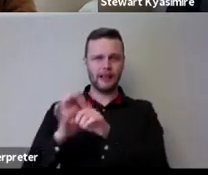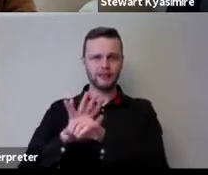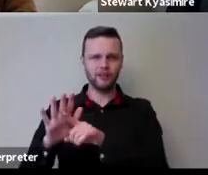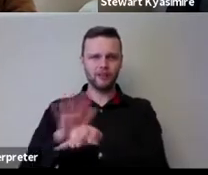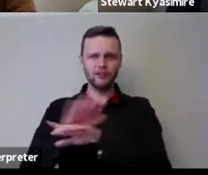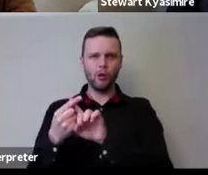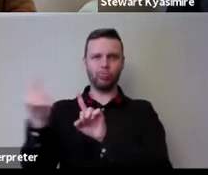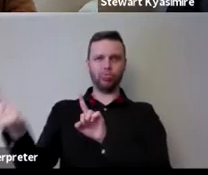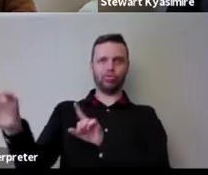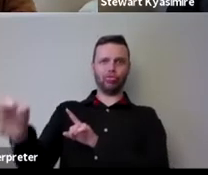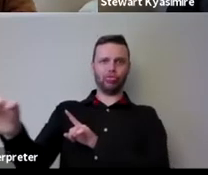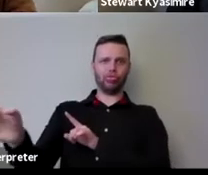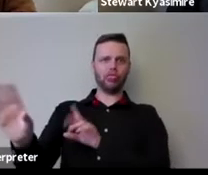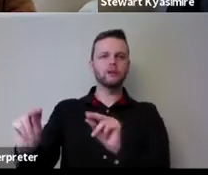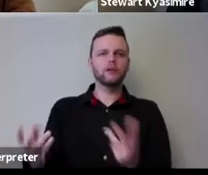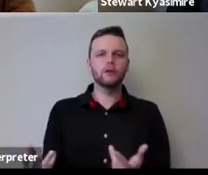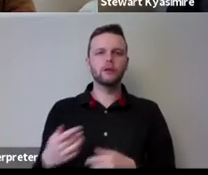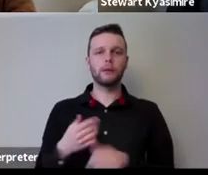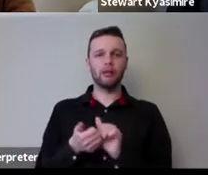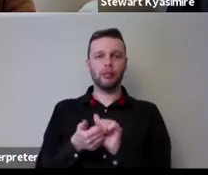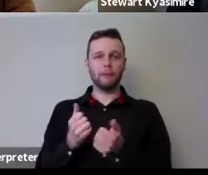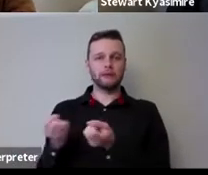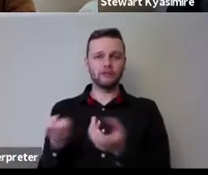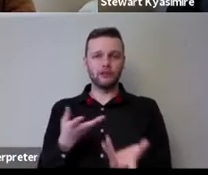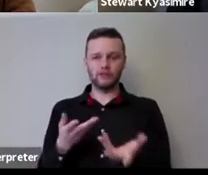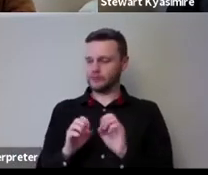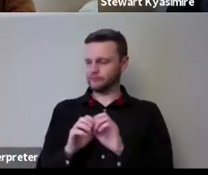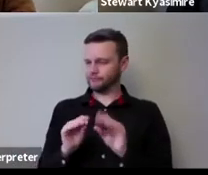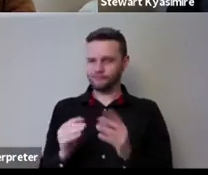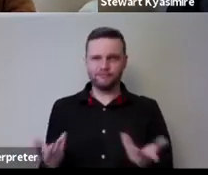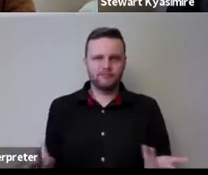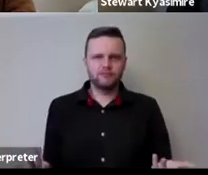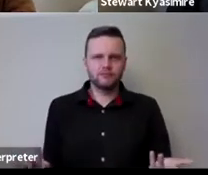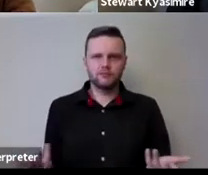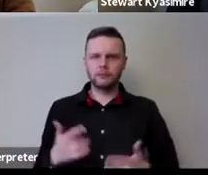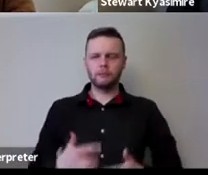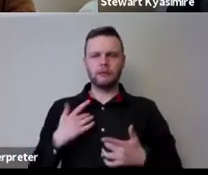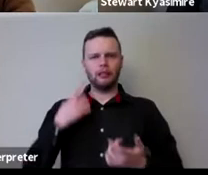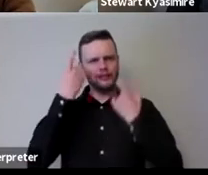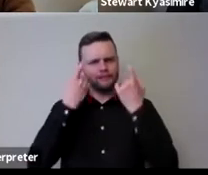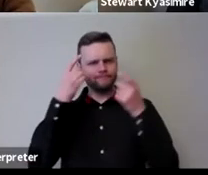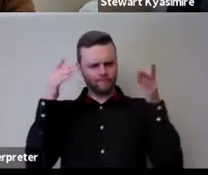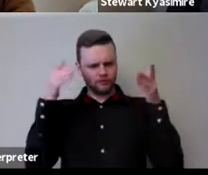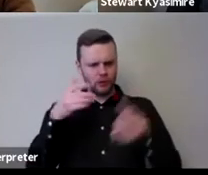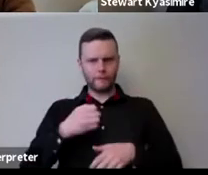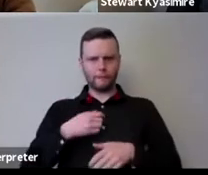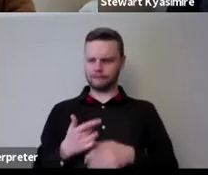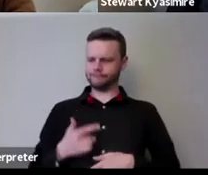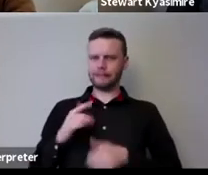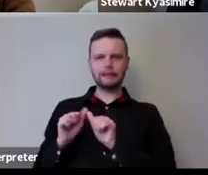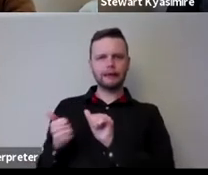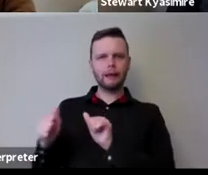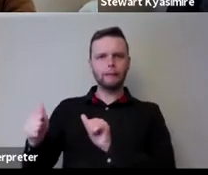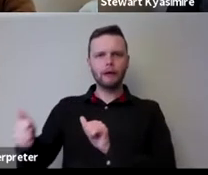but the loss of our bus service had a profound effect on what happens around me and made me concentrate on my neighbors and in particular on